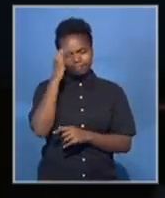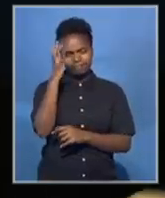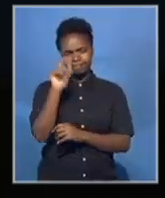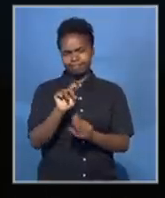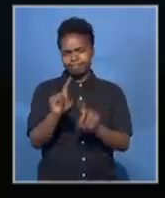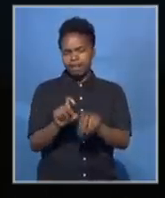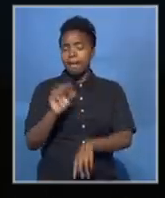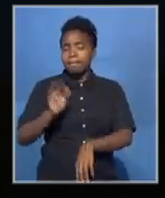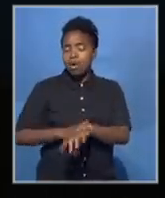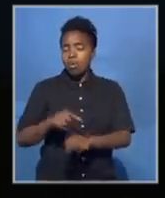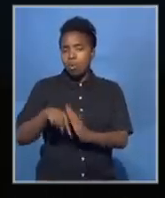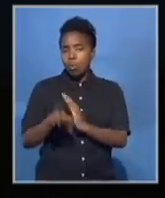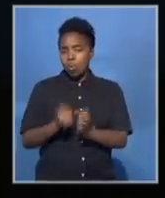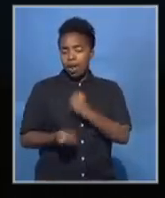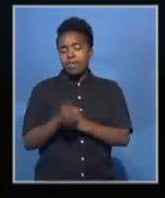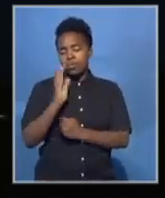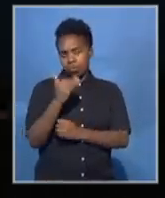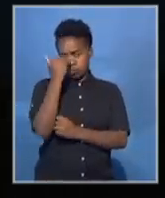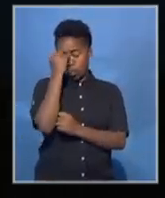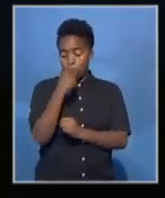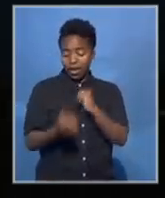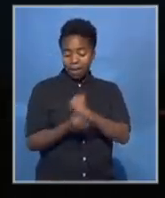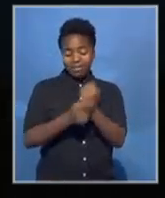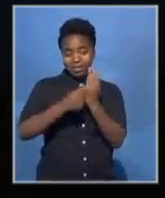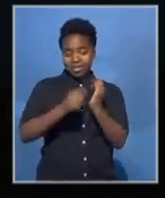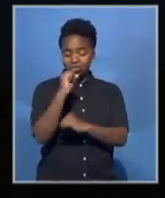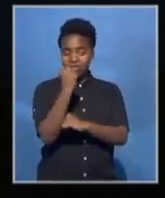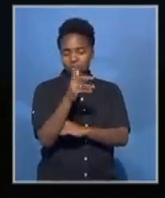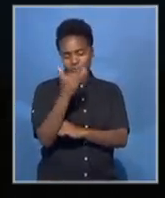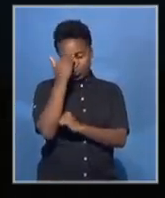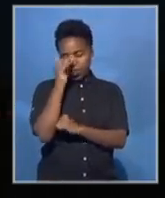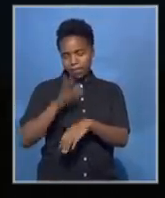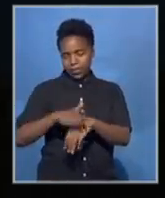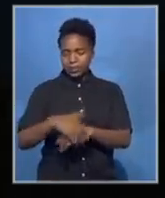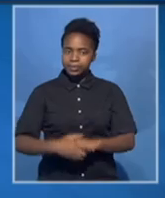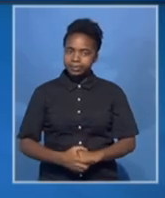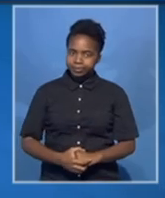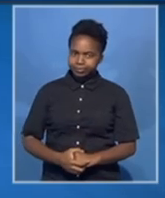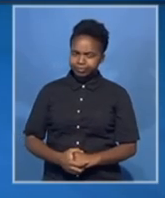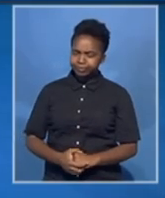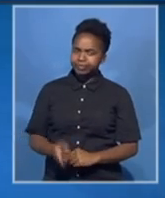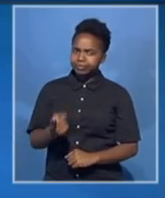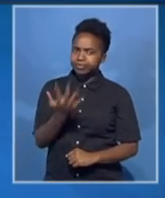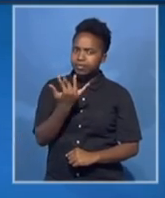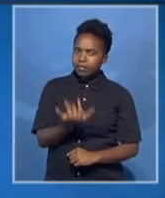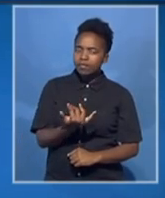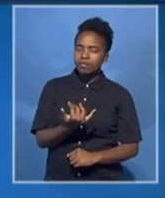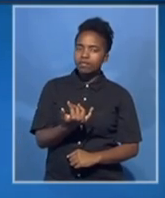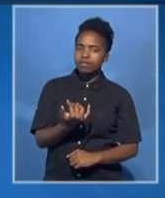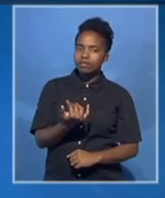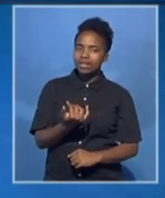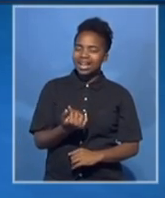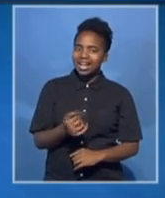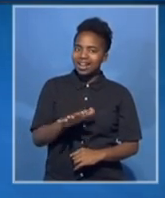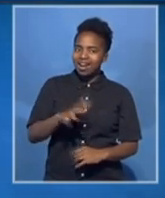about really what happened in this print factory in the coming minutes and hours. Jack, what can you tell us about how